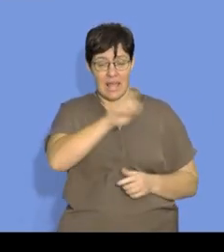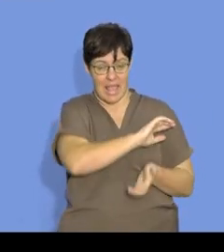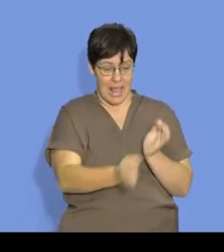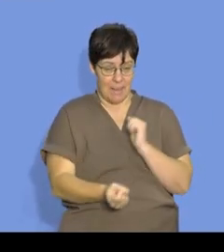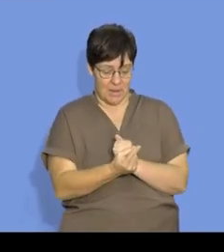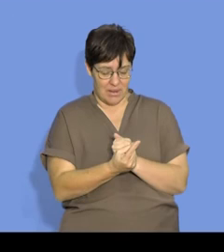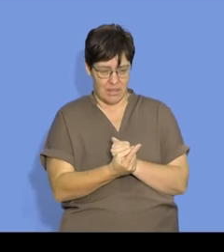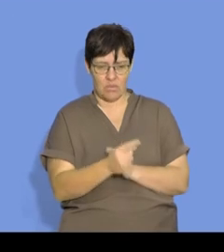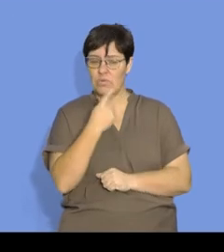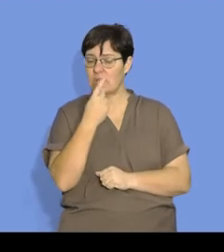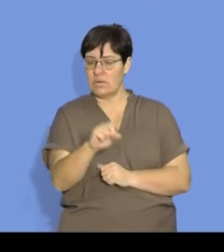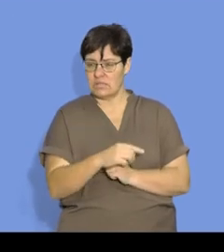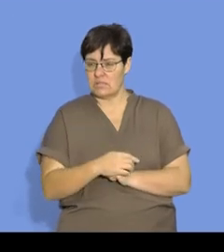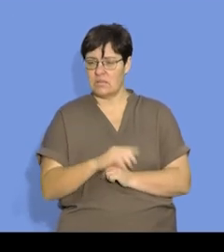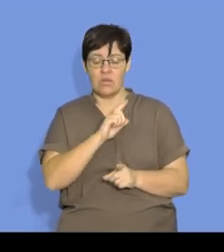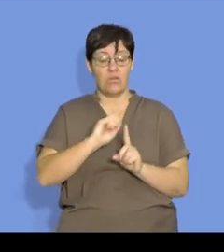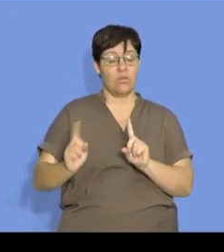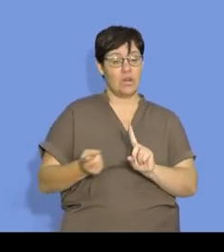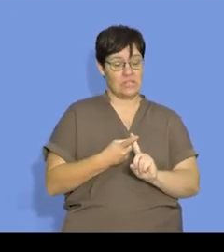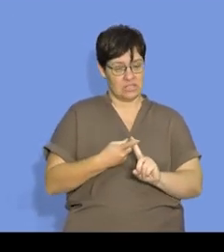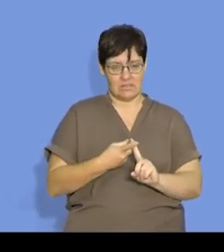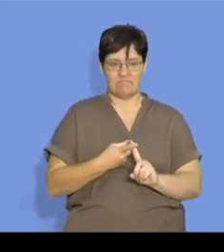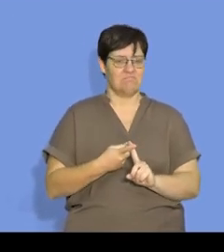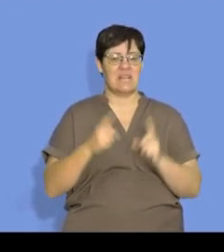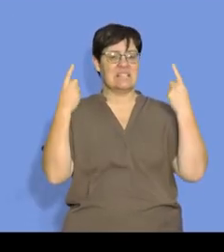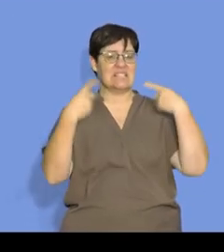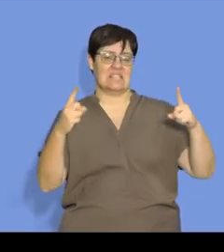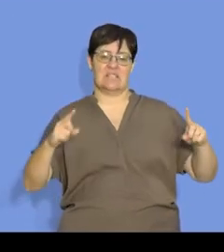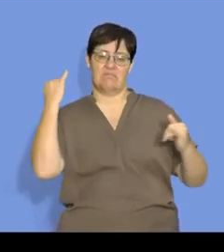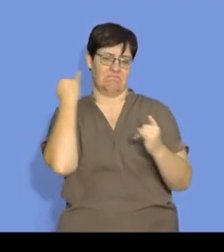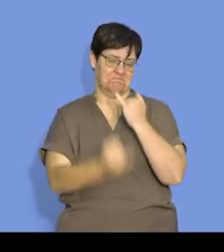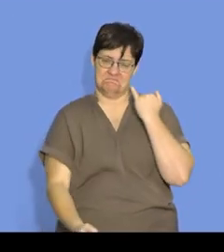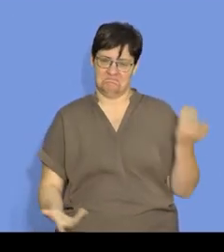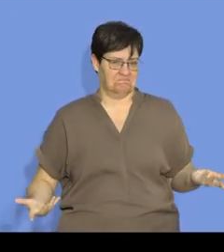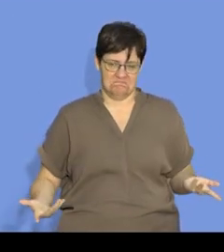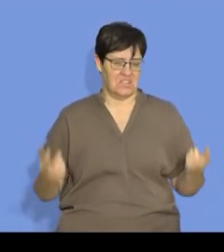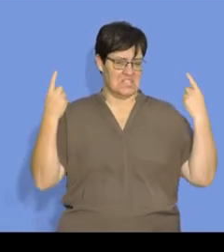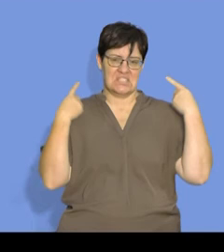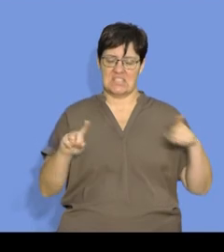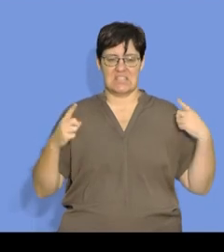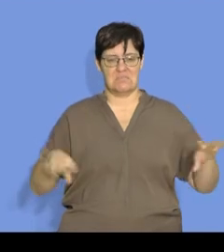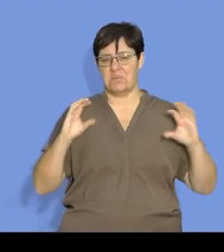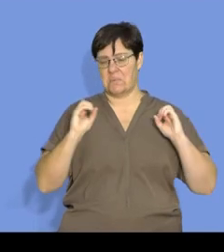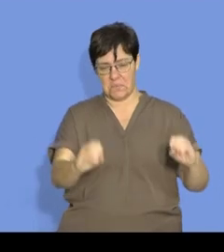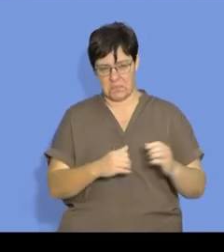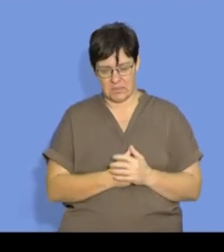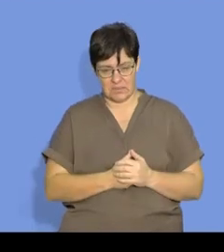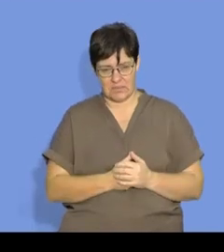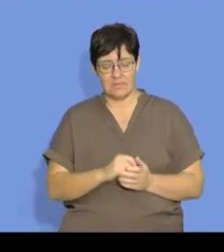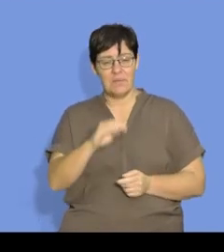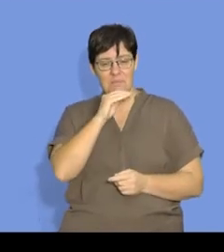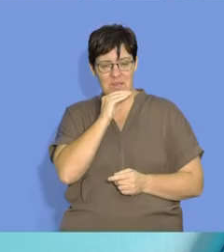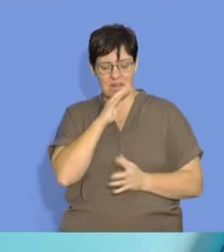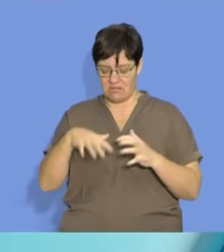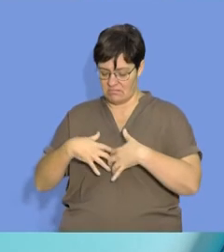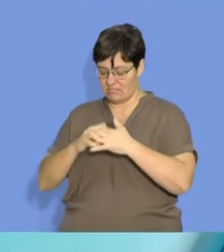that happens, we say that the collision is unsuccessful. That collision that's unsuccessful